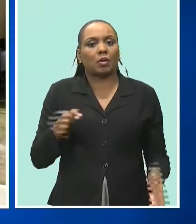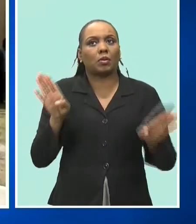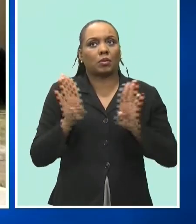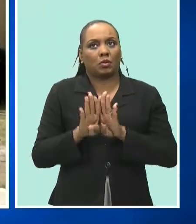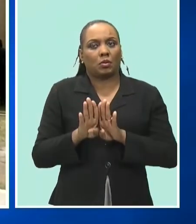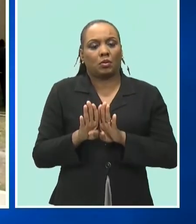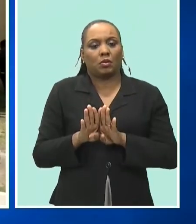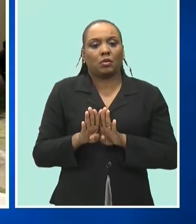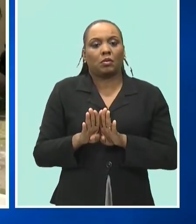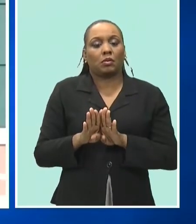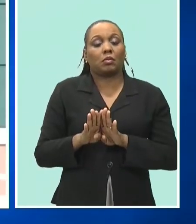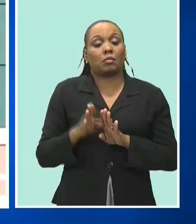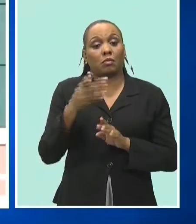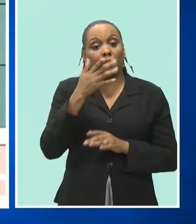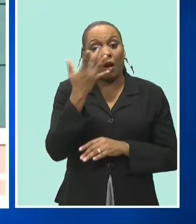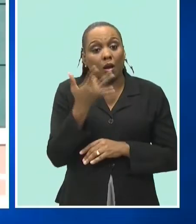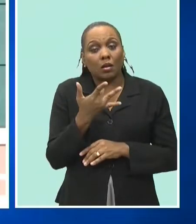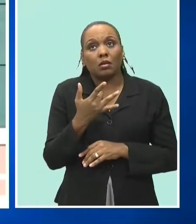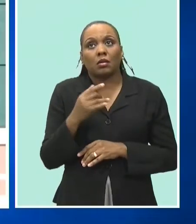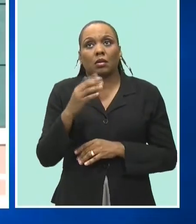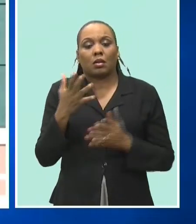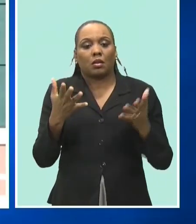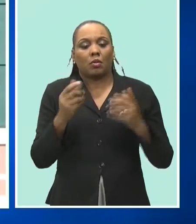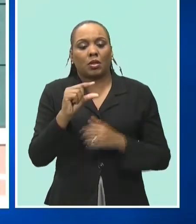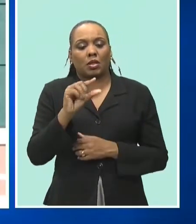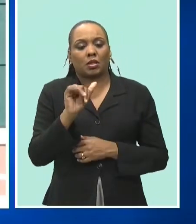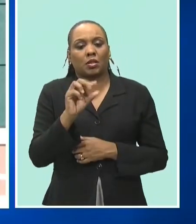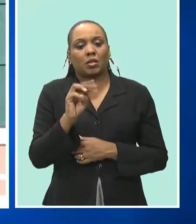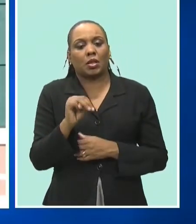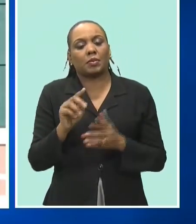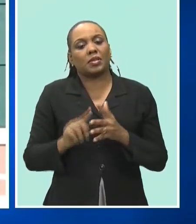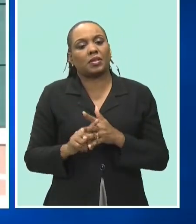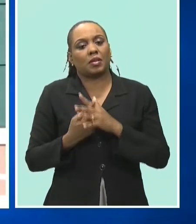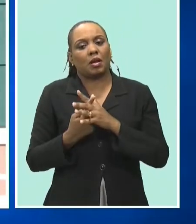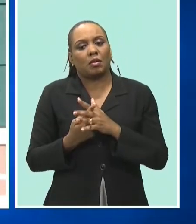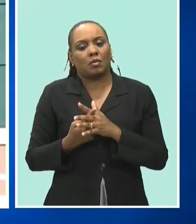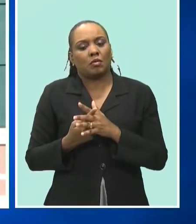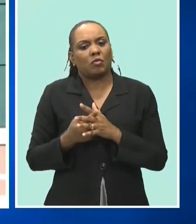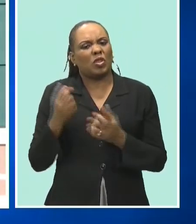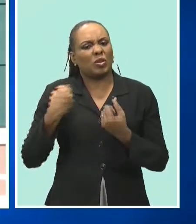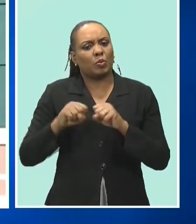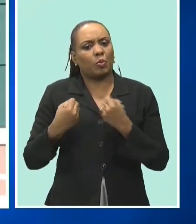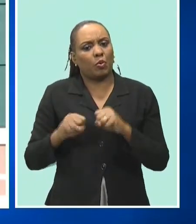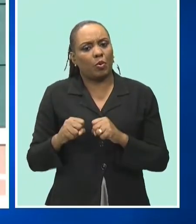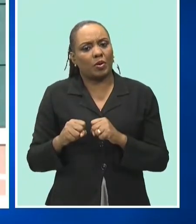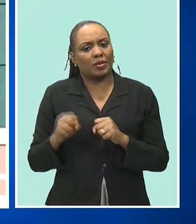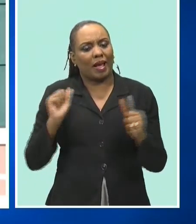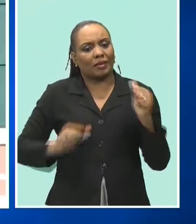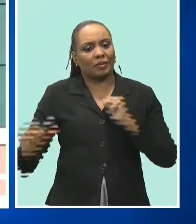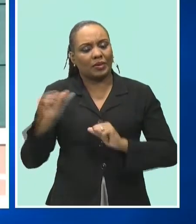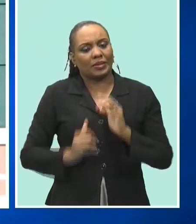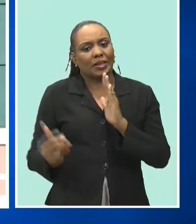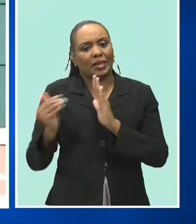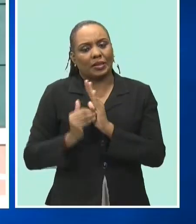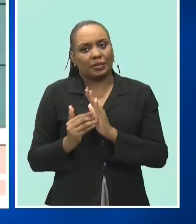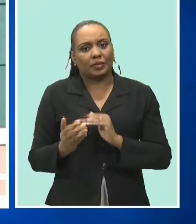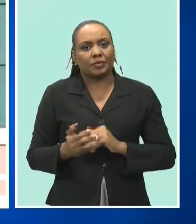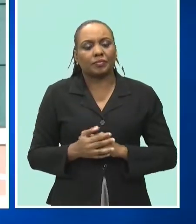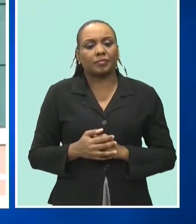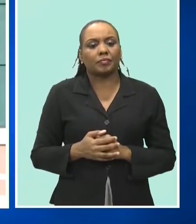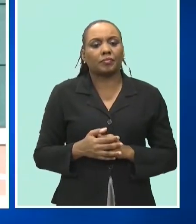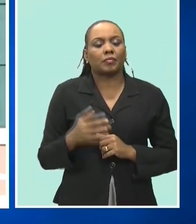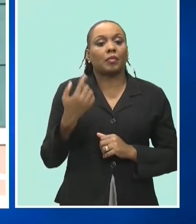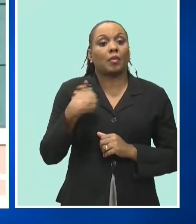accommodate sporting activities we were in discussions with two properties that was reduced to one